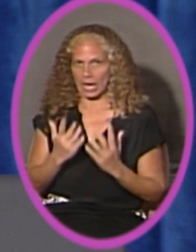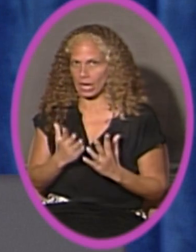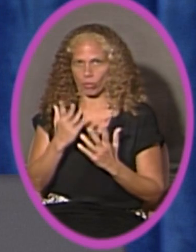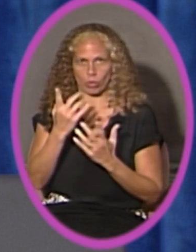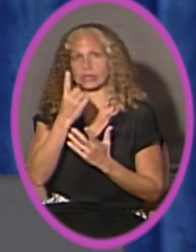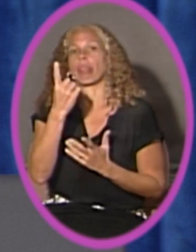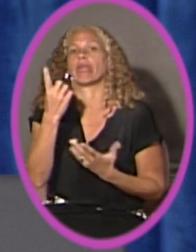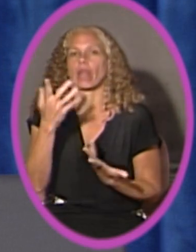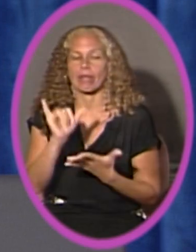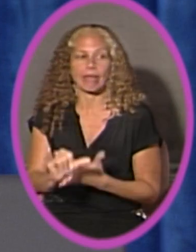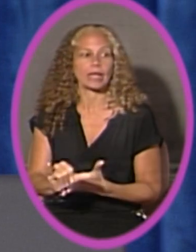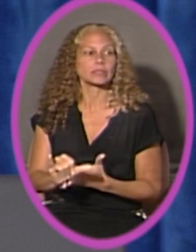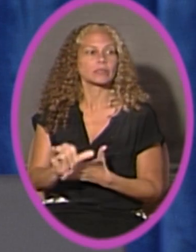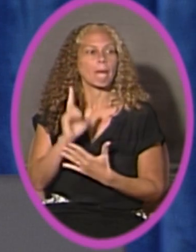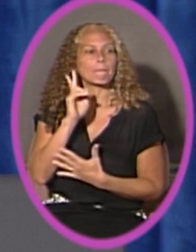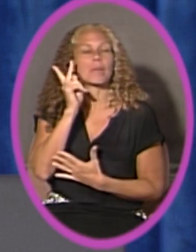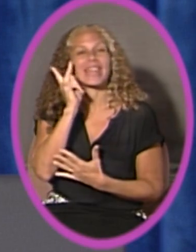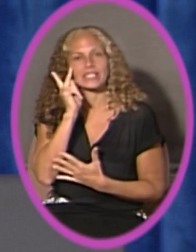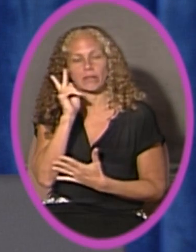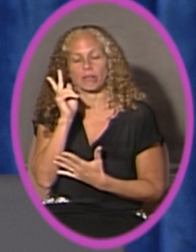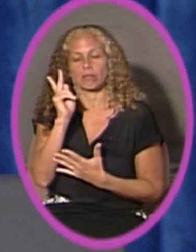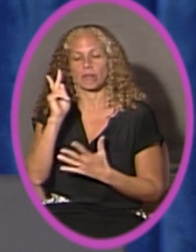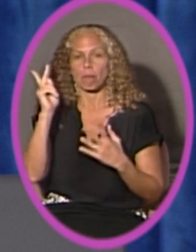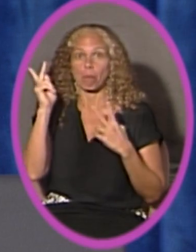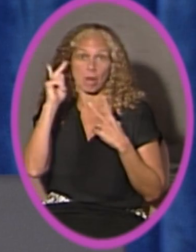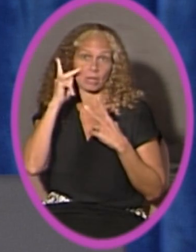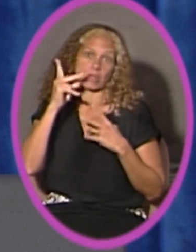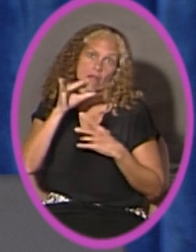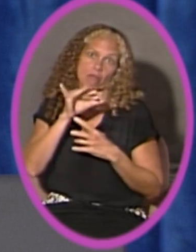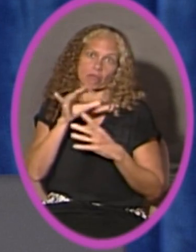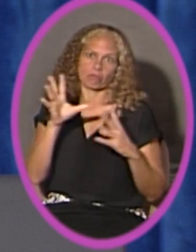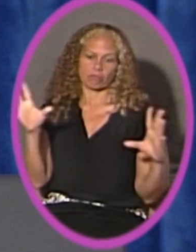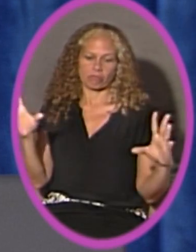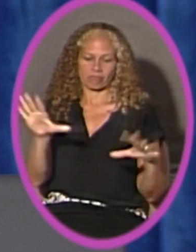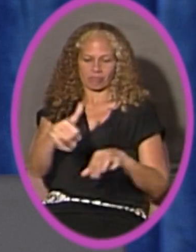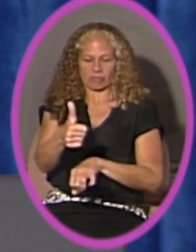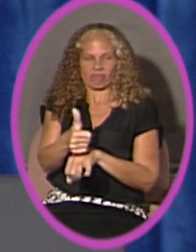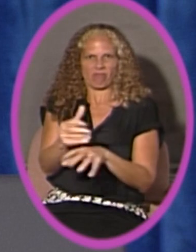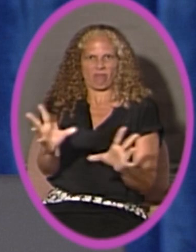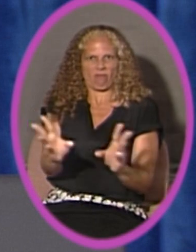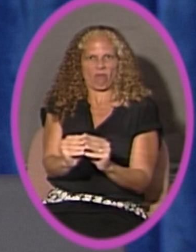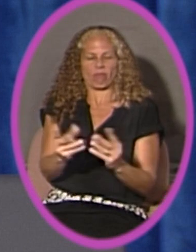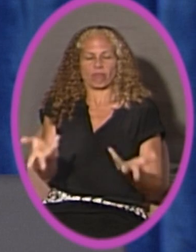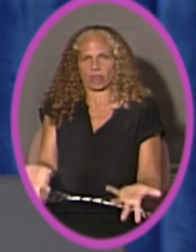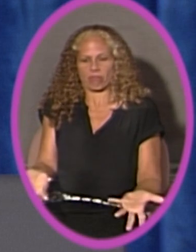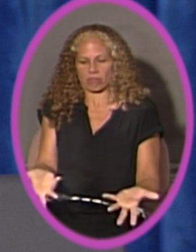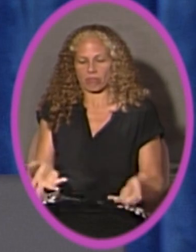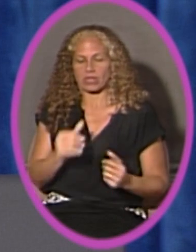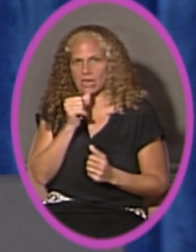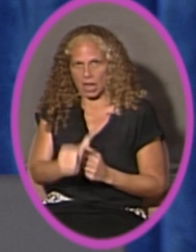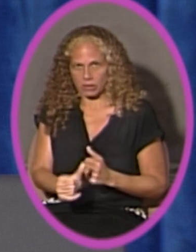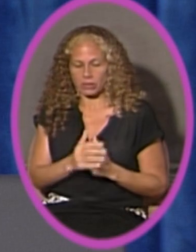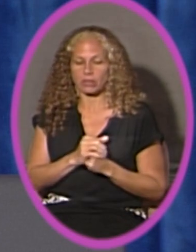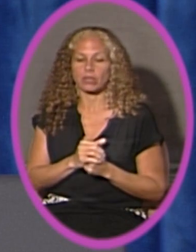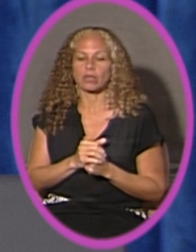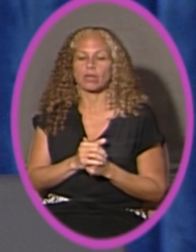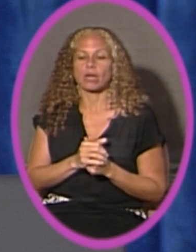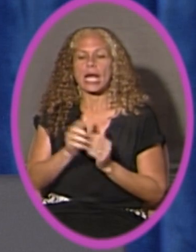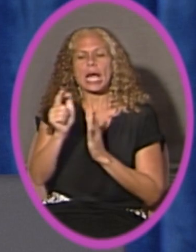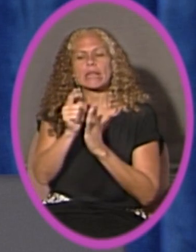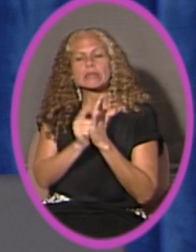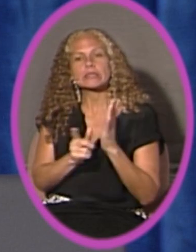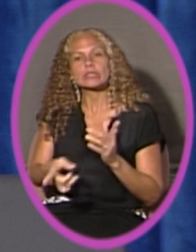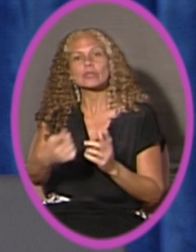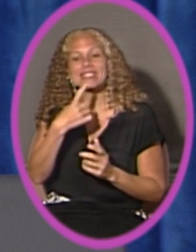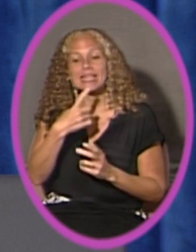candidate or anything like that or political forum. In addition, the attorney just read in the rules